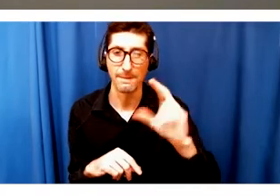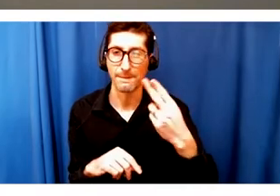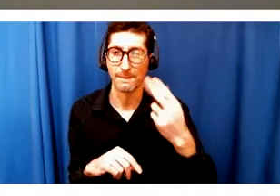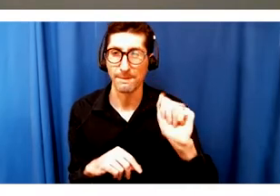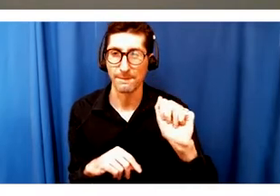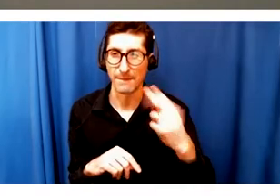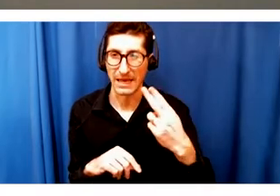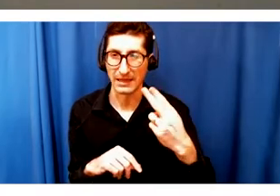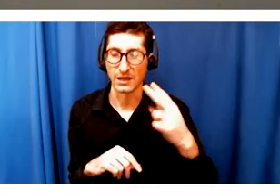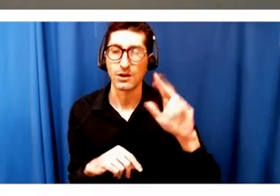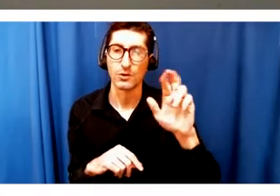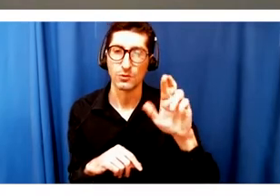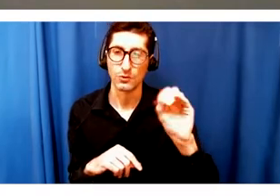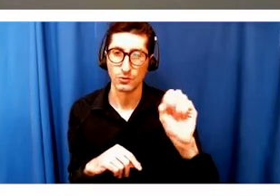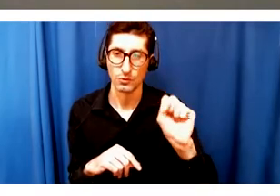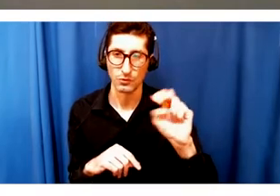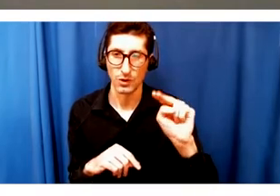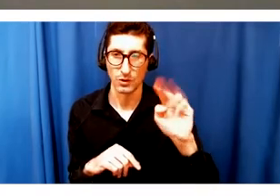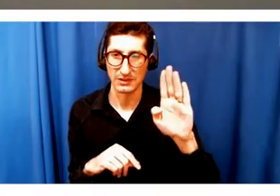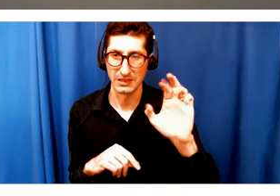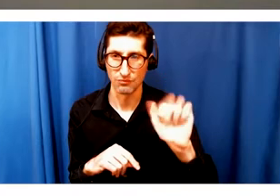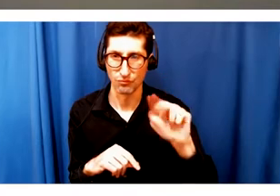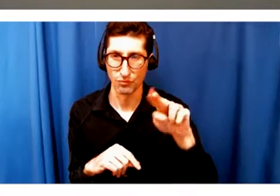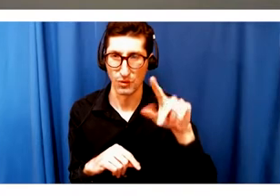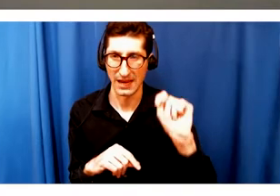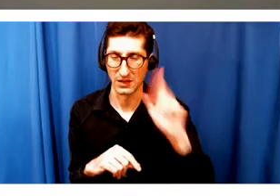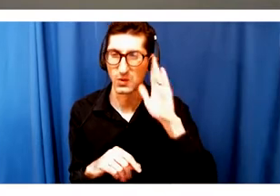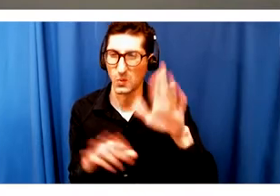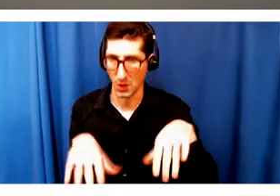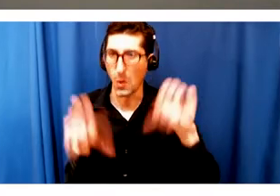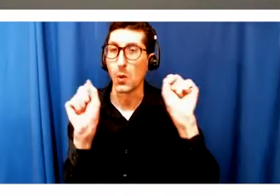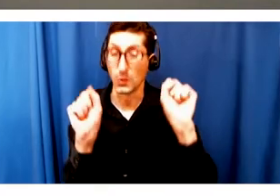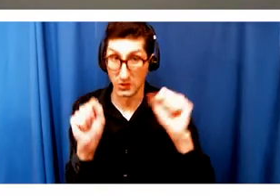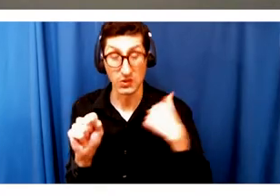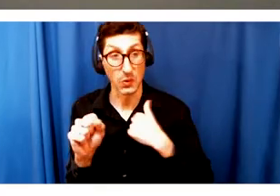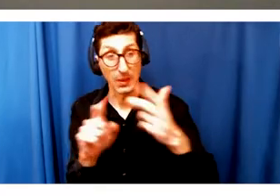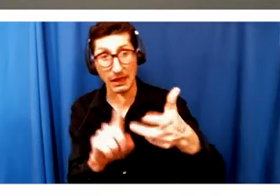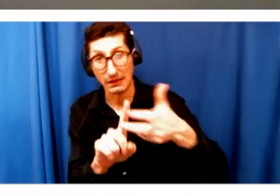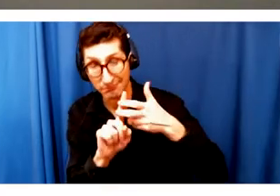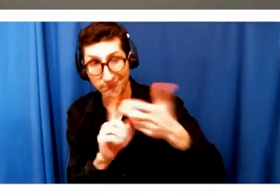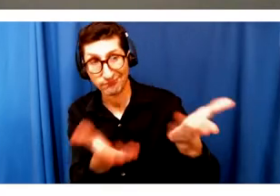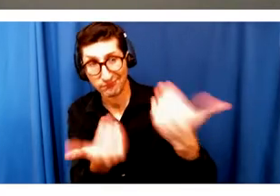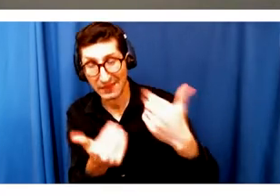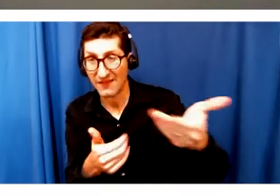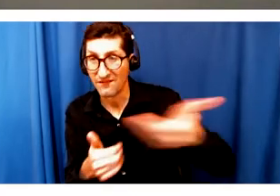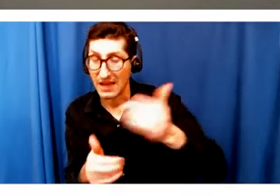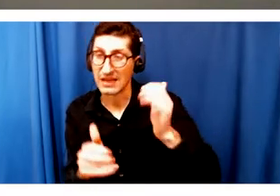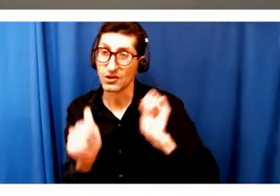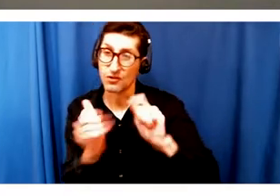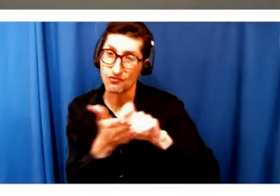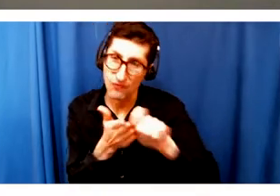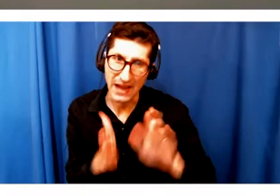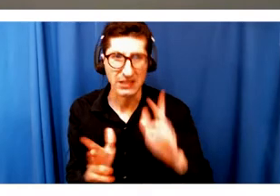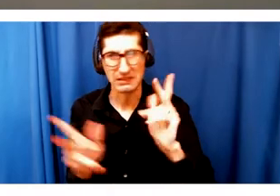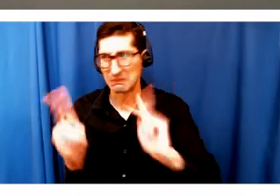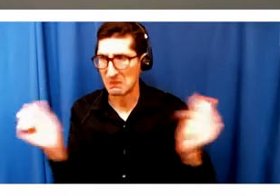plays, meeting weekly to discuss them, bringing in the playwrights, and it's been fantastic. We also just kicked off